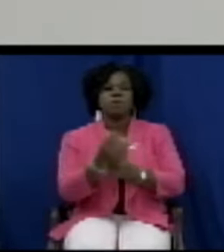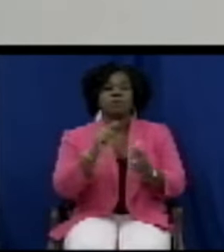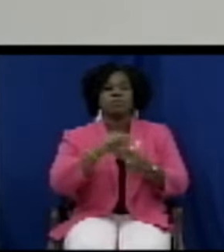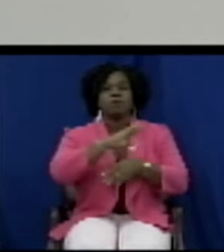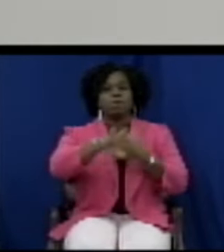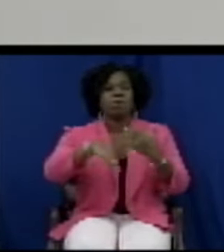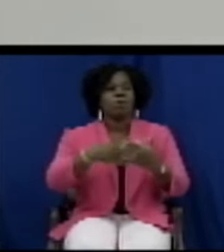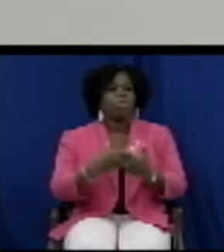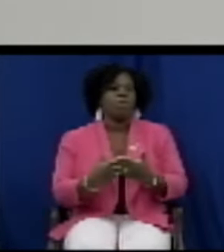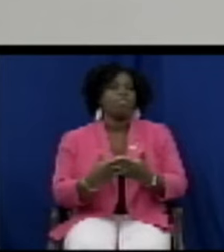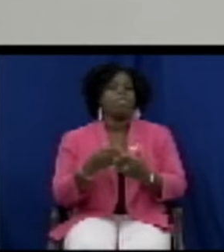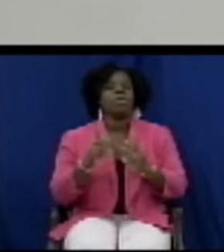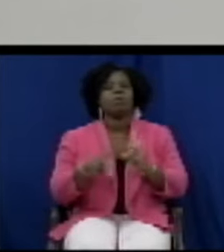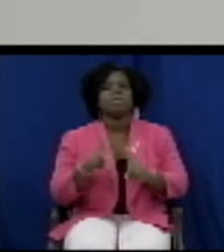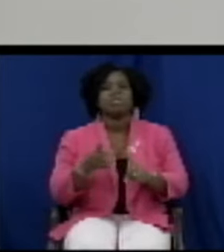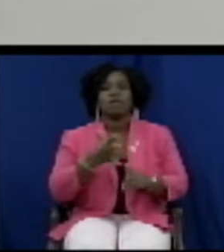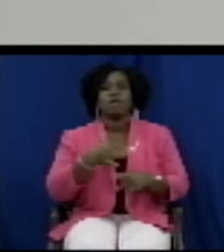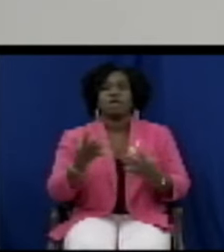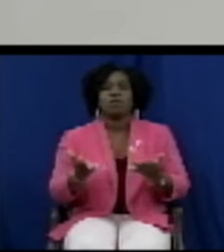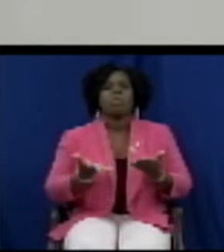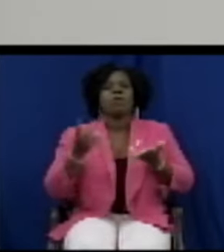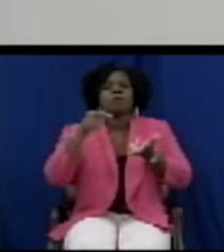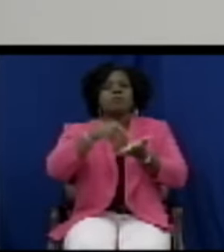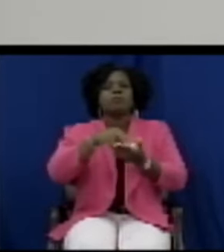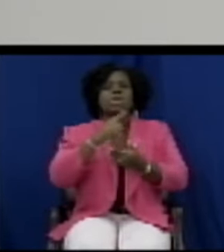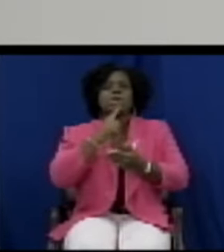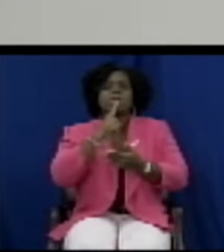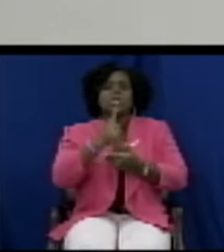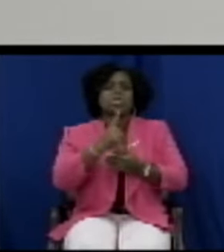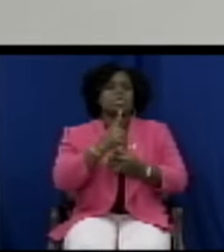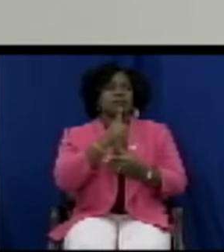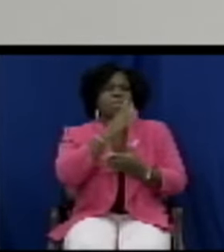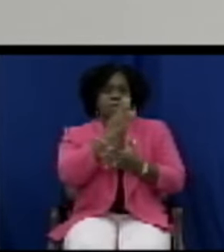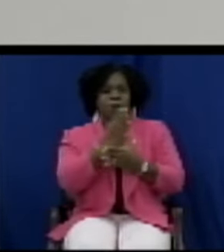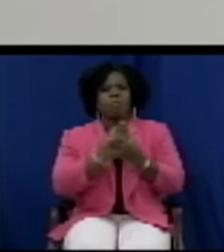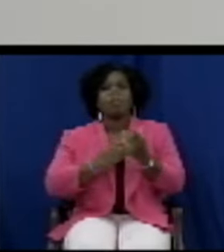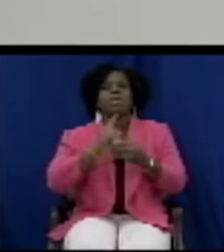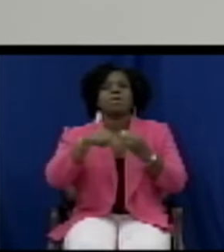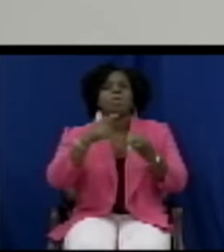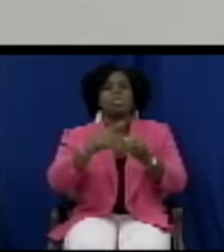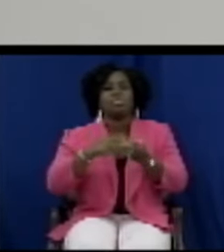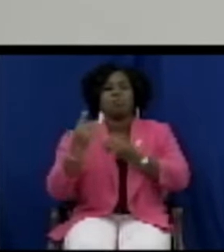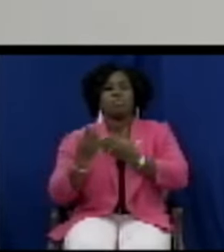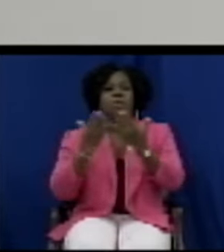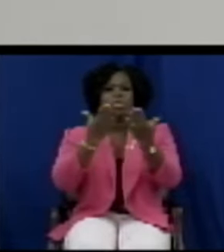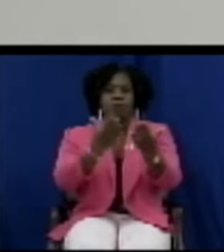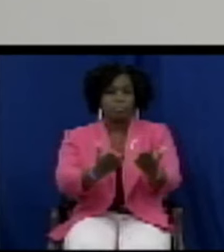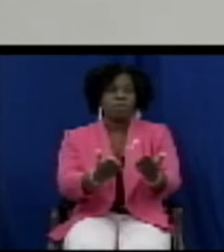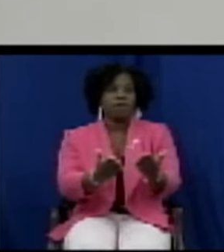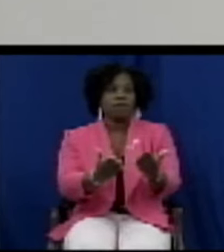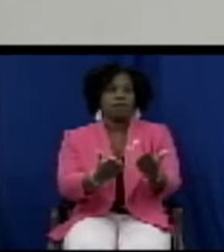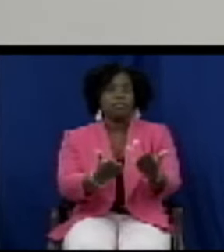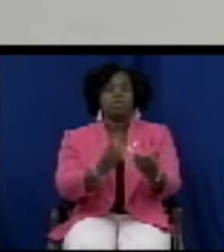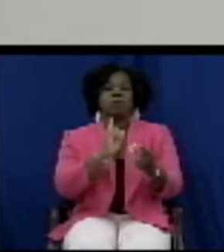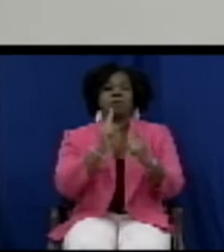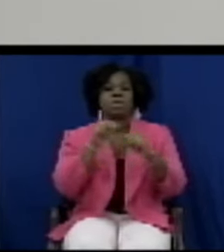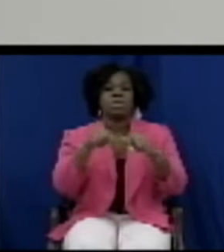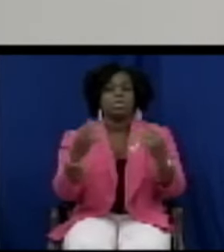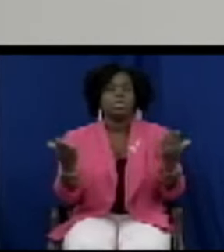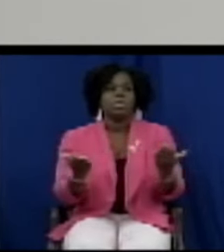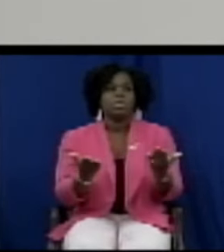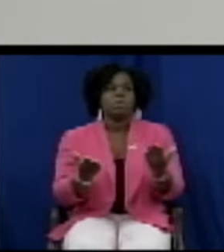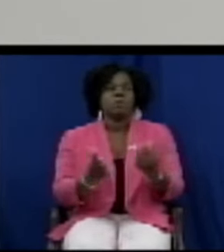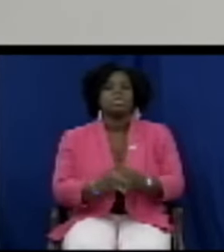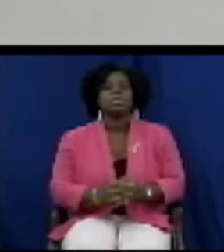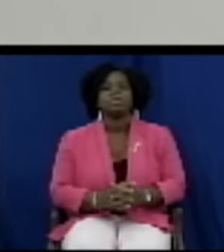just want to rise to make an intervention to the bill that is before this Honored the House and let